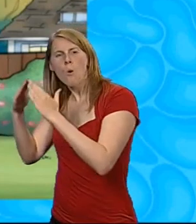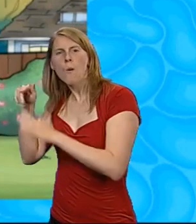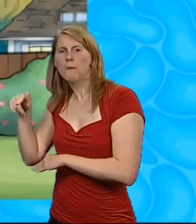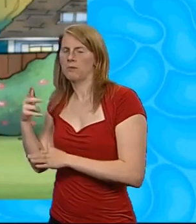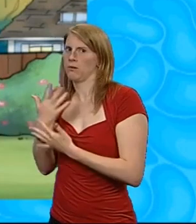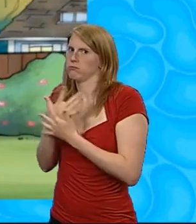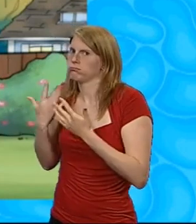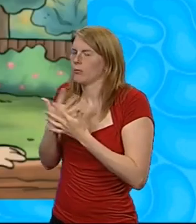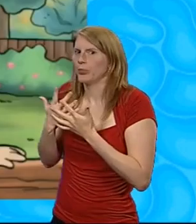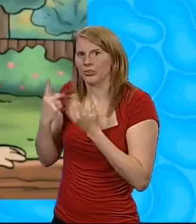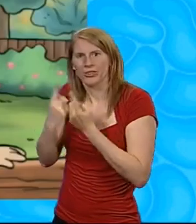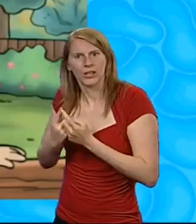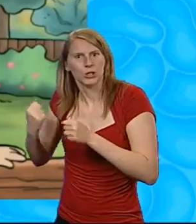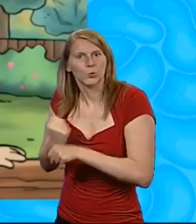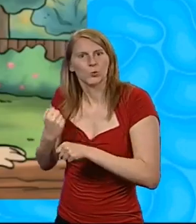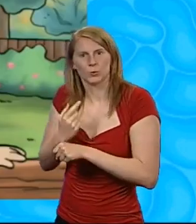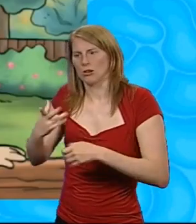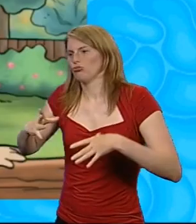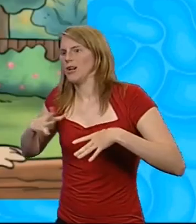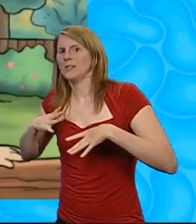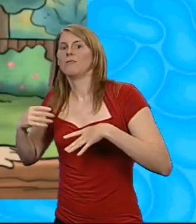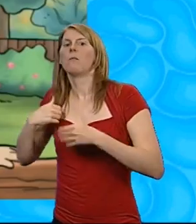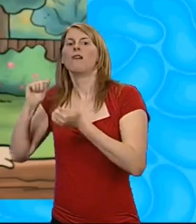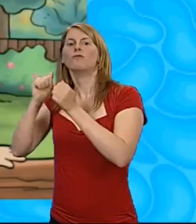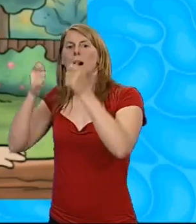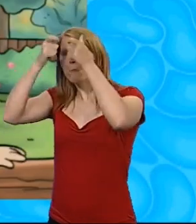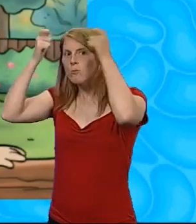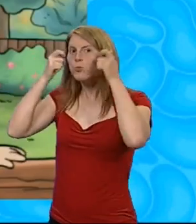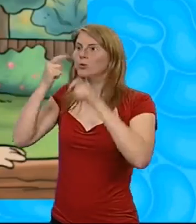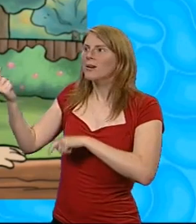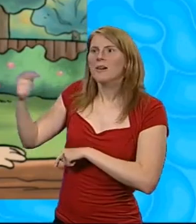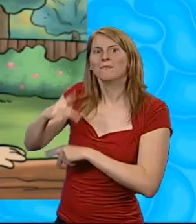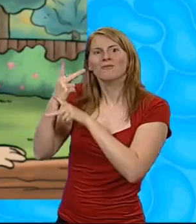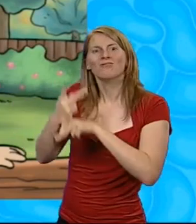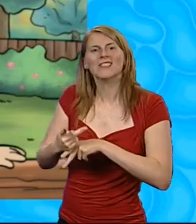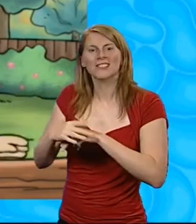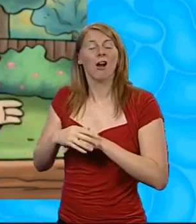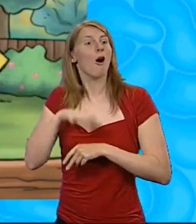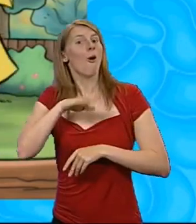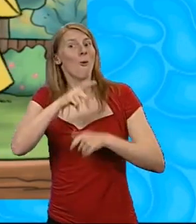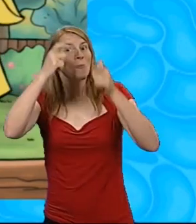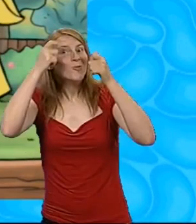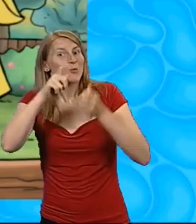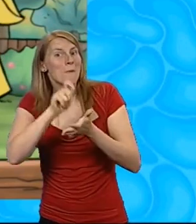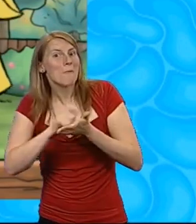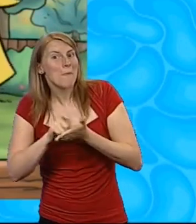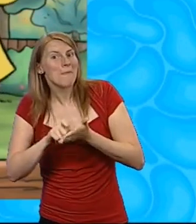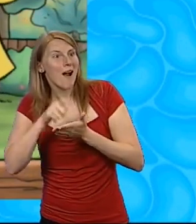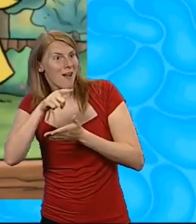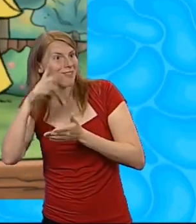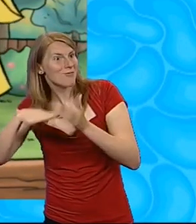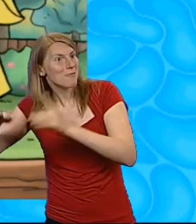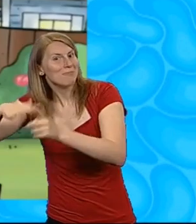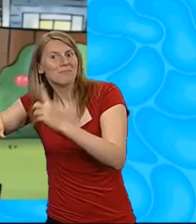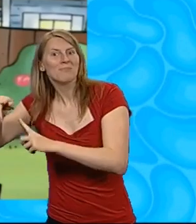comes to visit tomorrow. Monique? Your pen pal from the mainland? That's great, Jetta. Maybe you two would like to fly kites